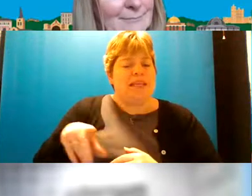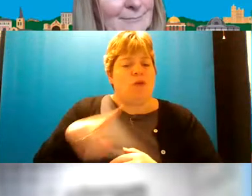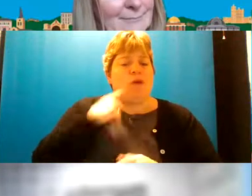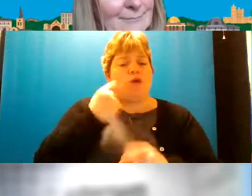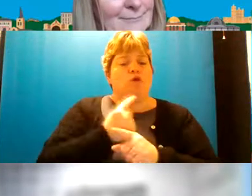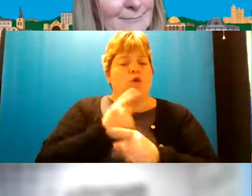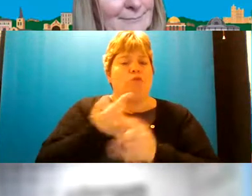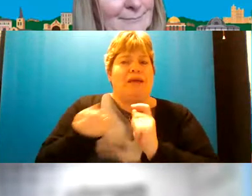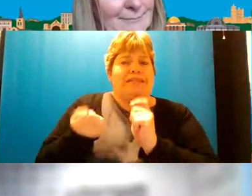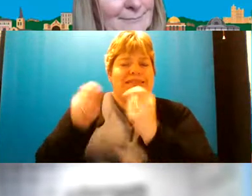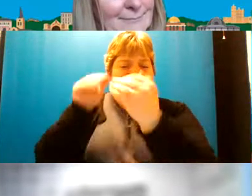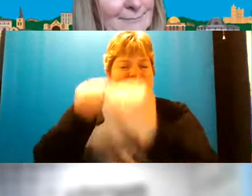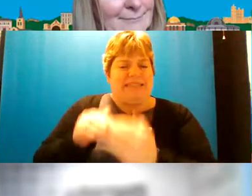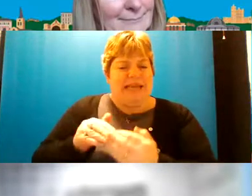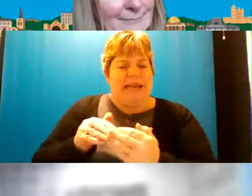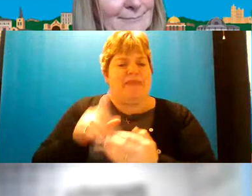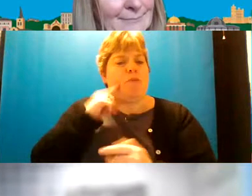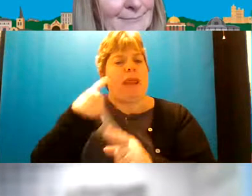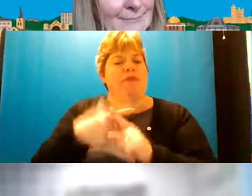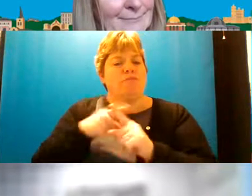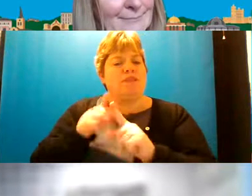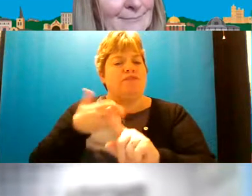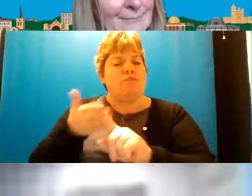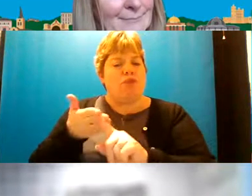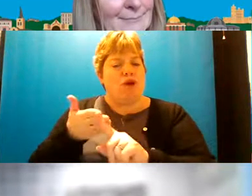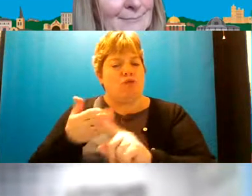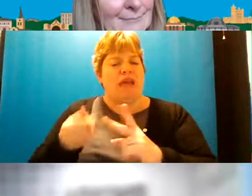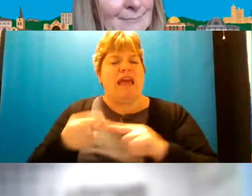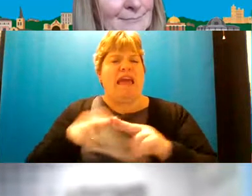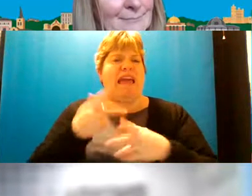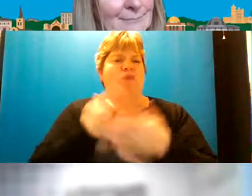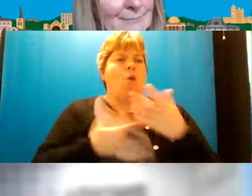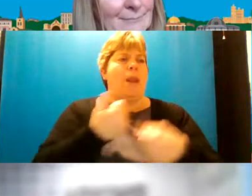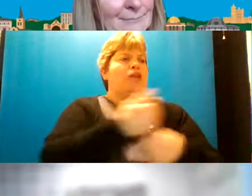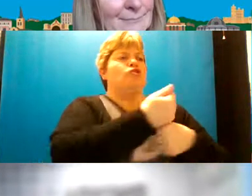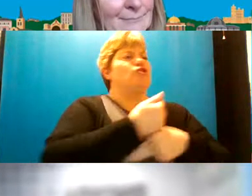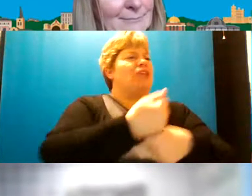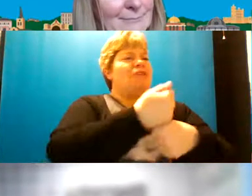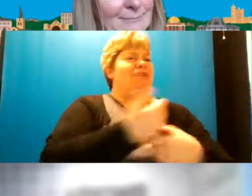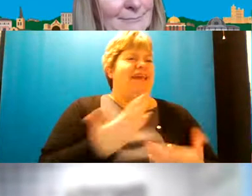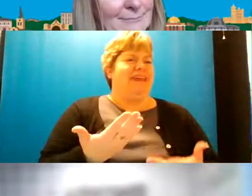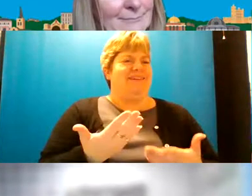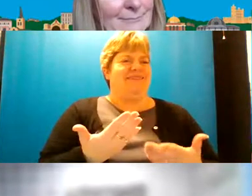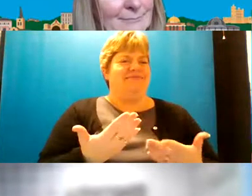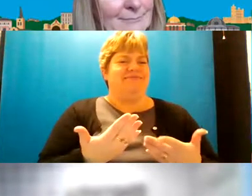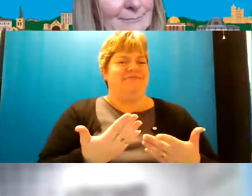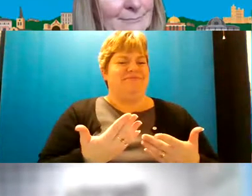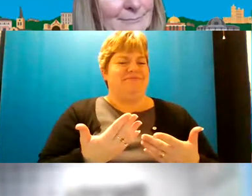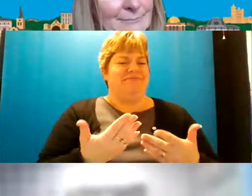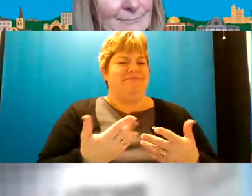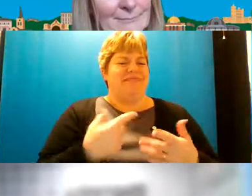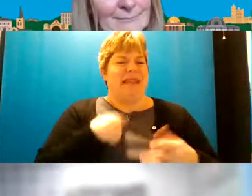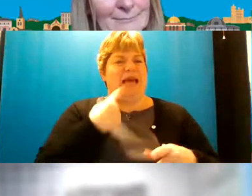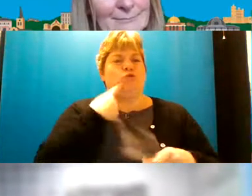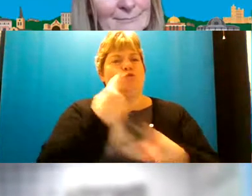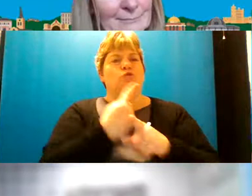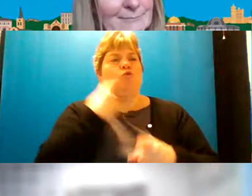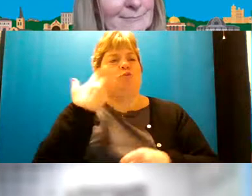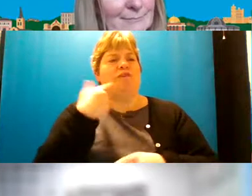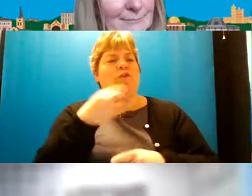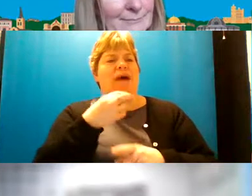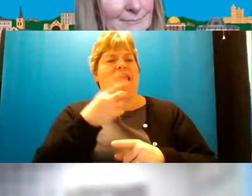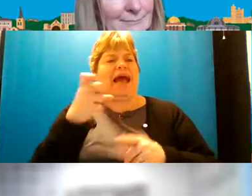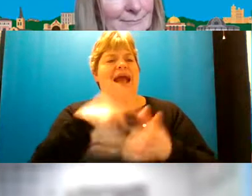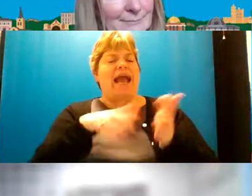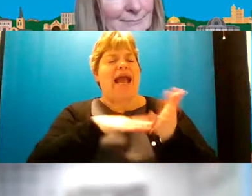tailored then they're going to have a positive approach to it because if it's if it is generic you know you know the case in point earlier was about cams and unfortunately